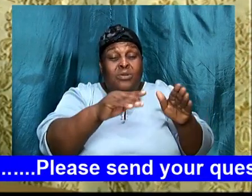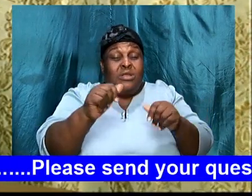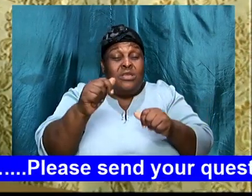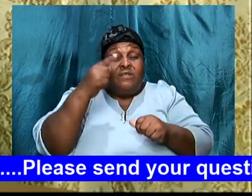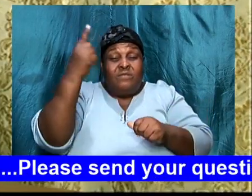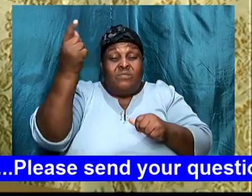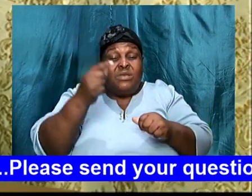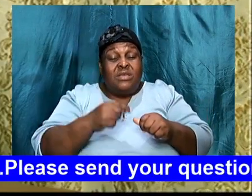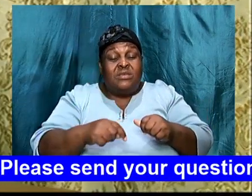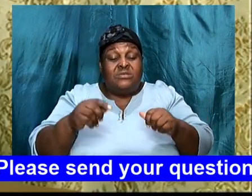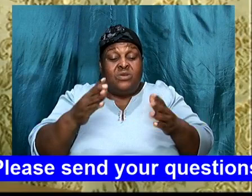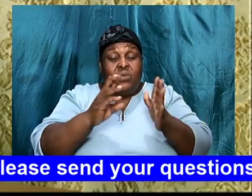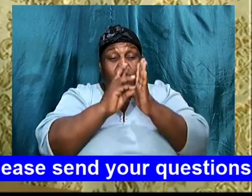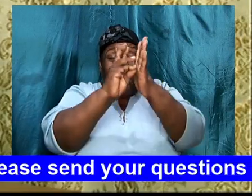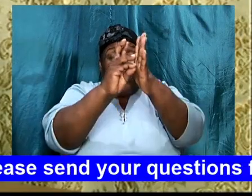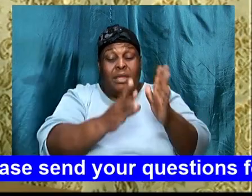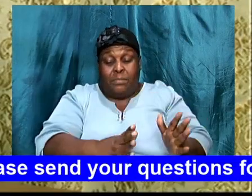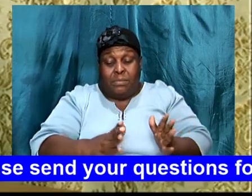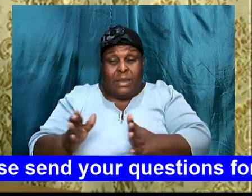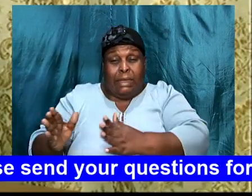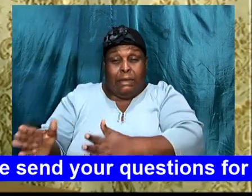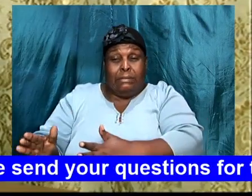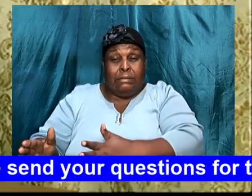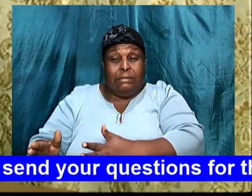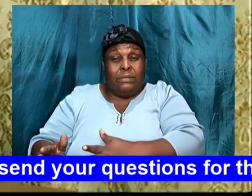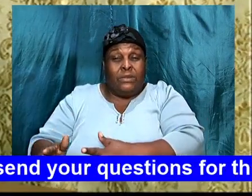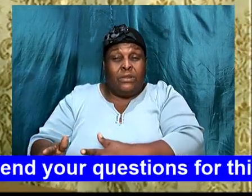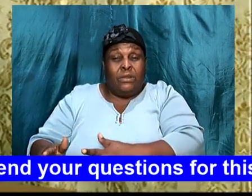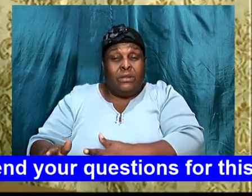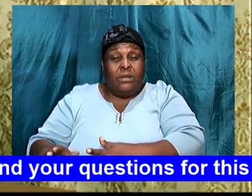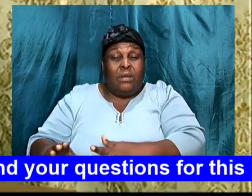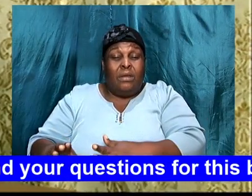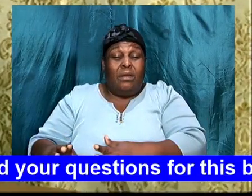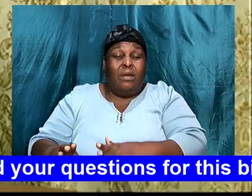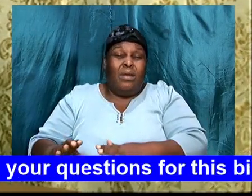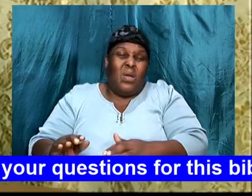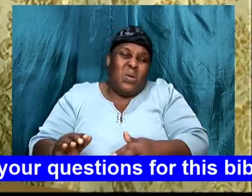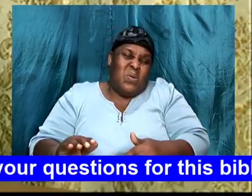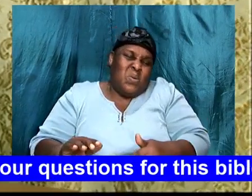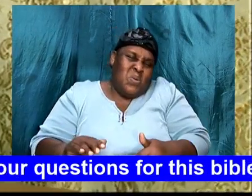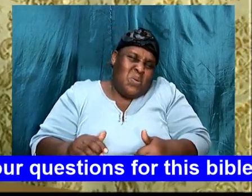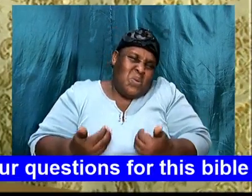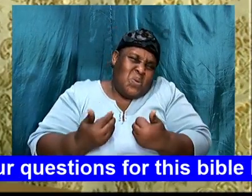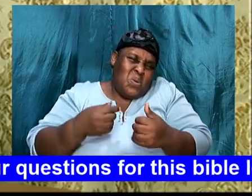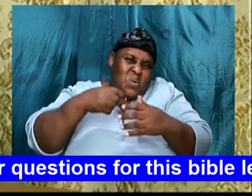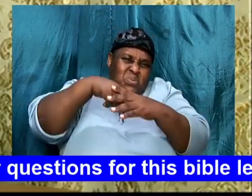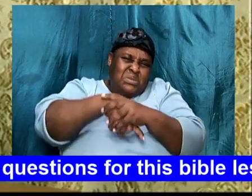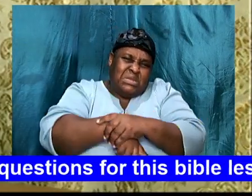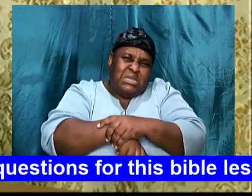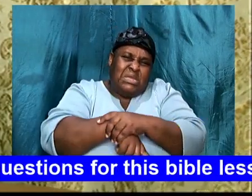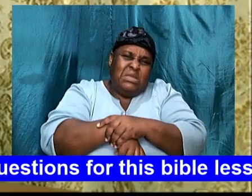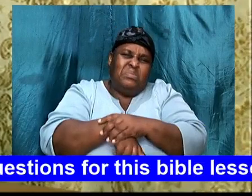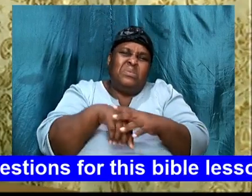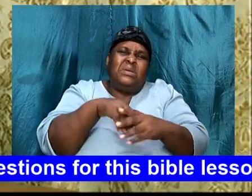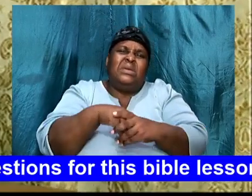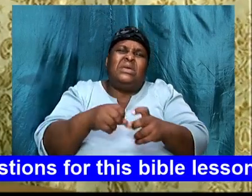from, his plan, or how, mess up, we think we are. His thoughts, is the Bible, know,